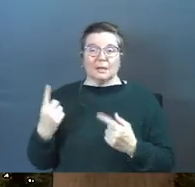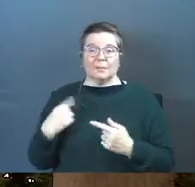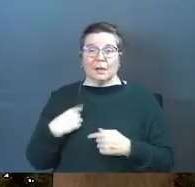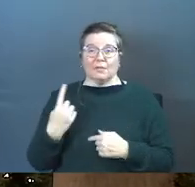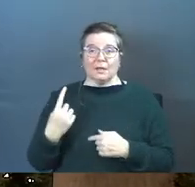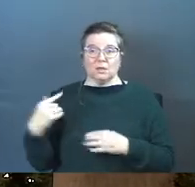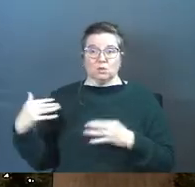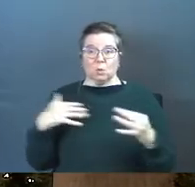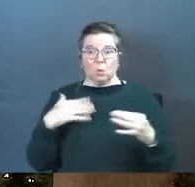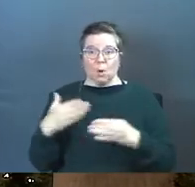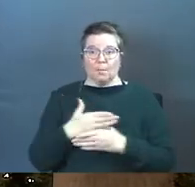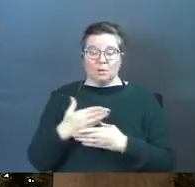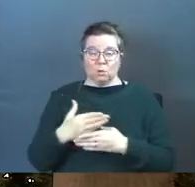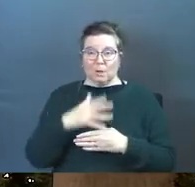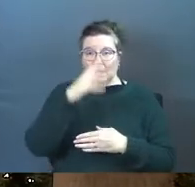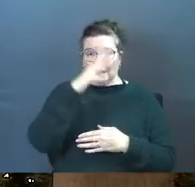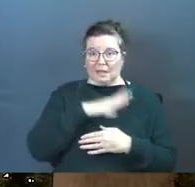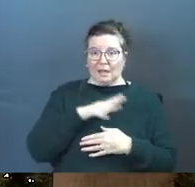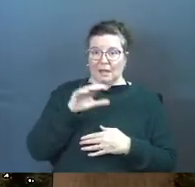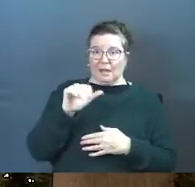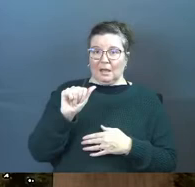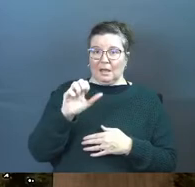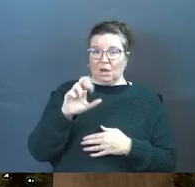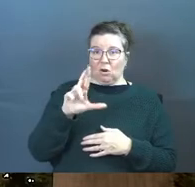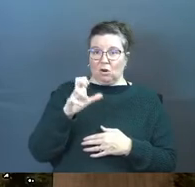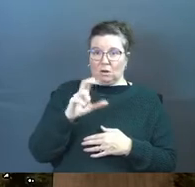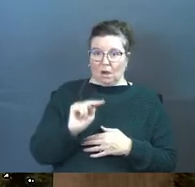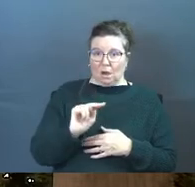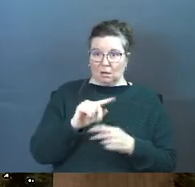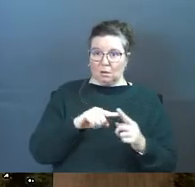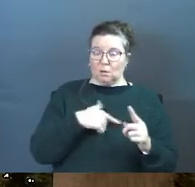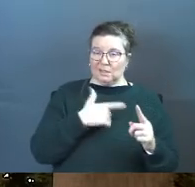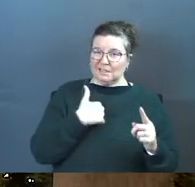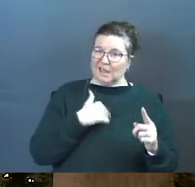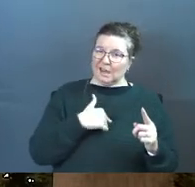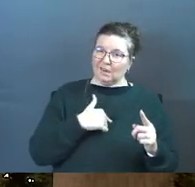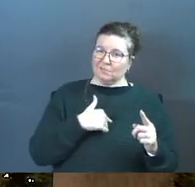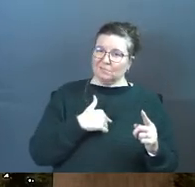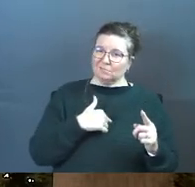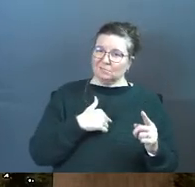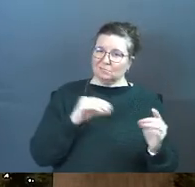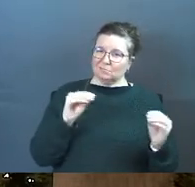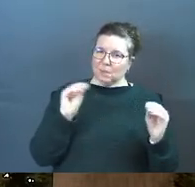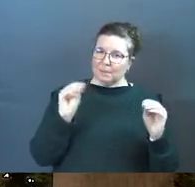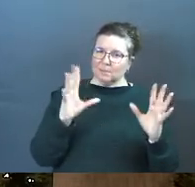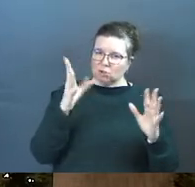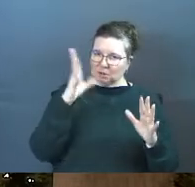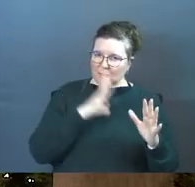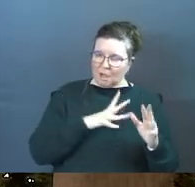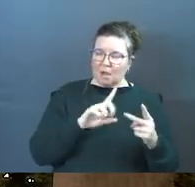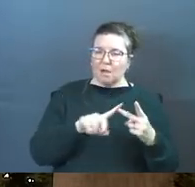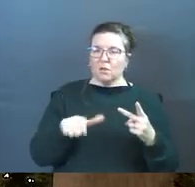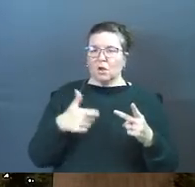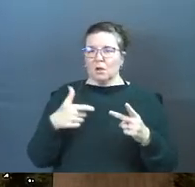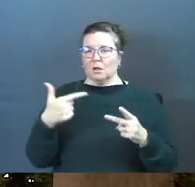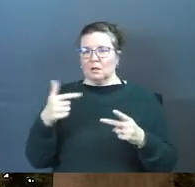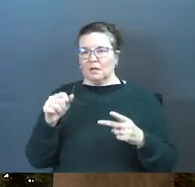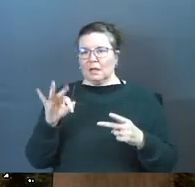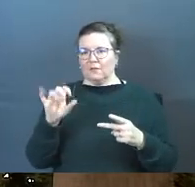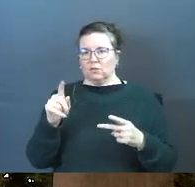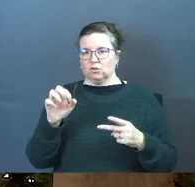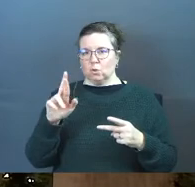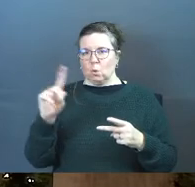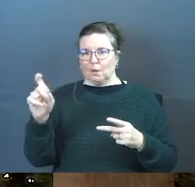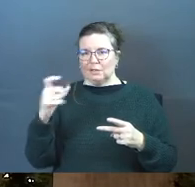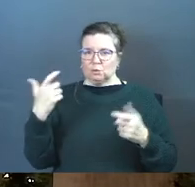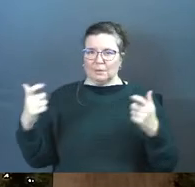about this war between this guy Aragon who is you know he's kind of a sorcerer kind of a guy and this other guy named Galvatorex who's